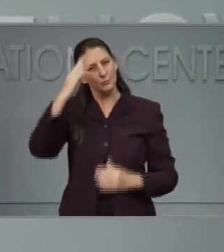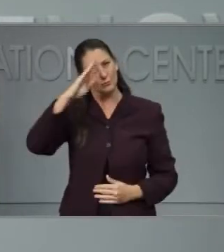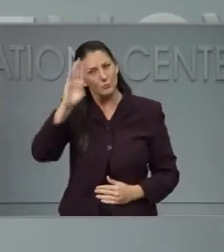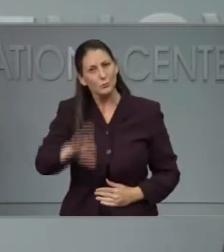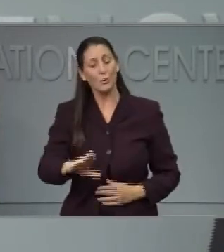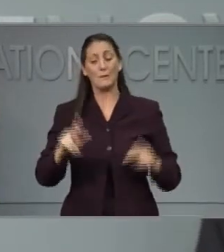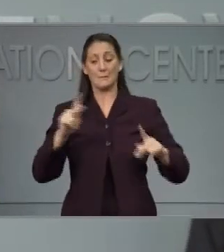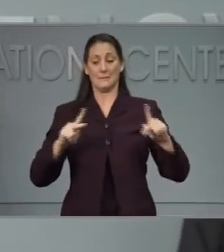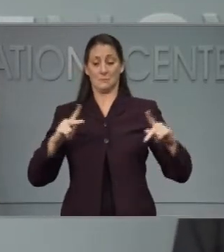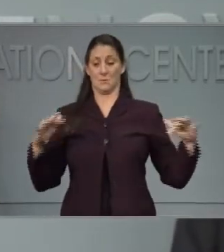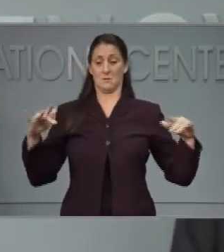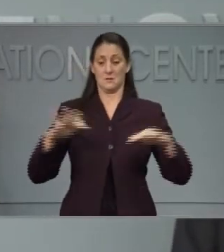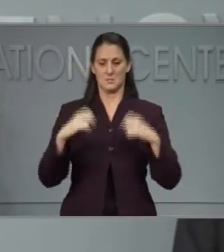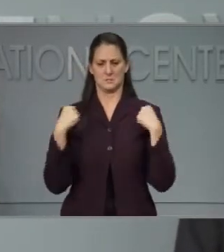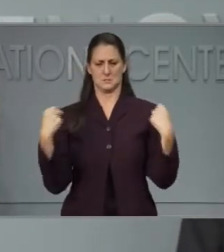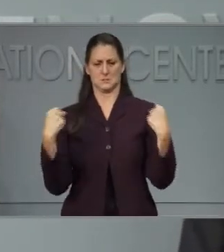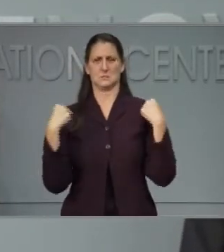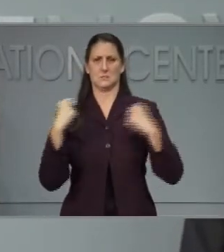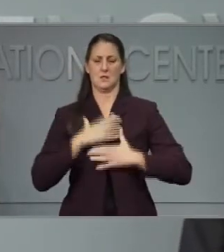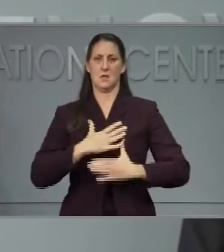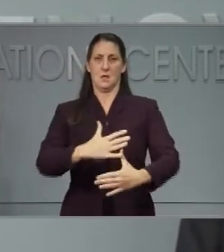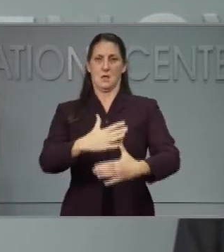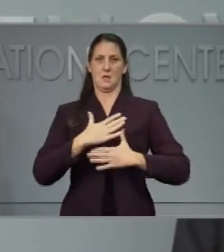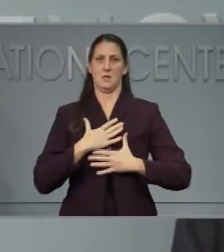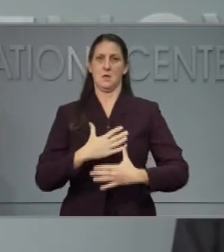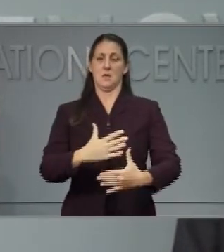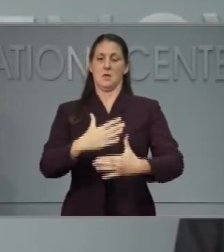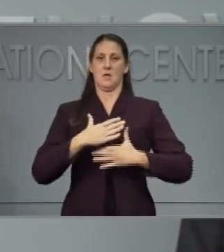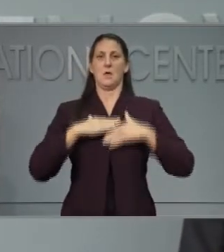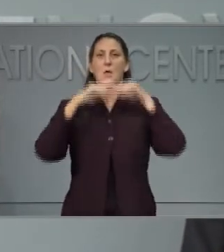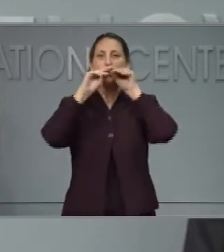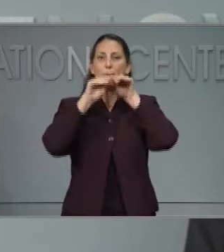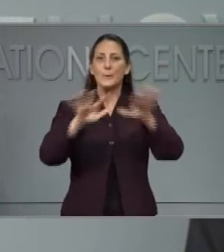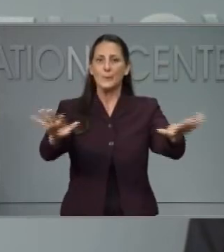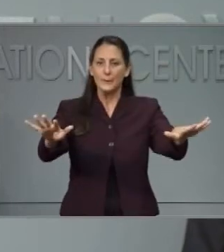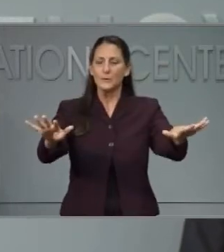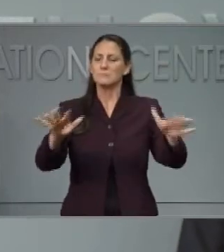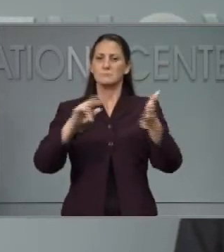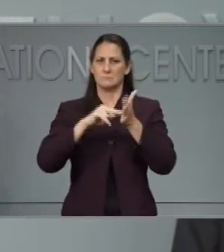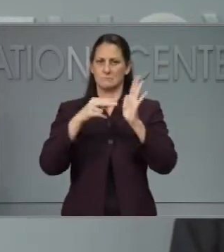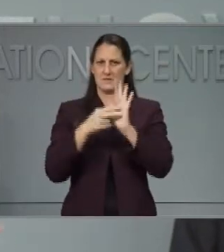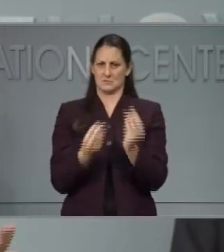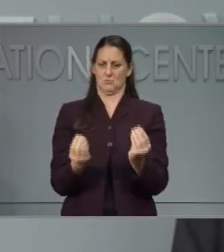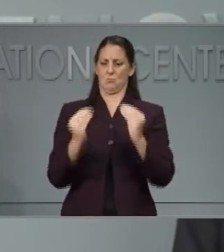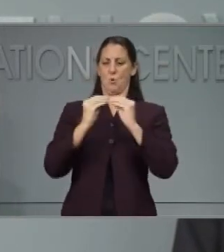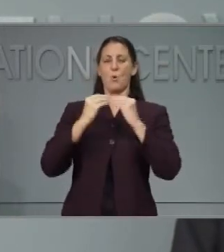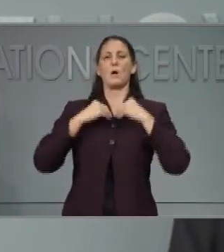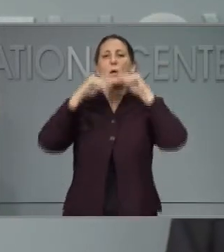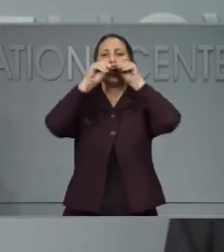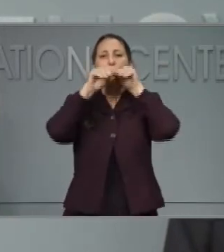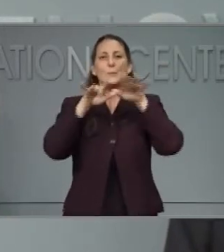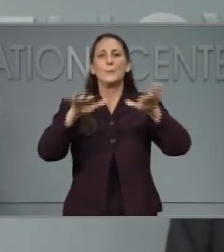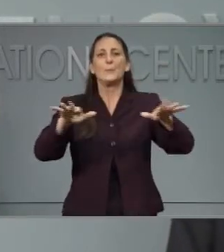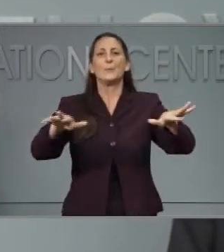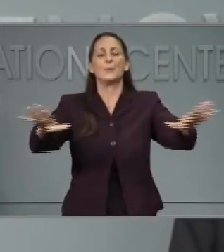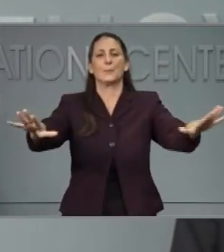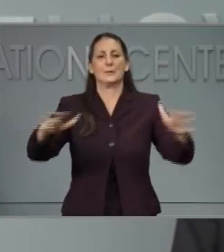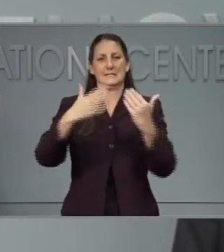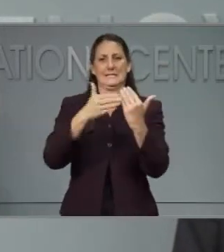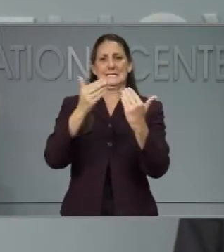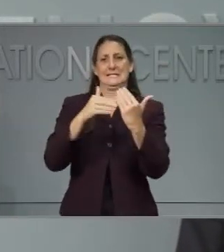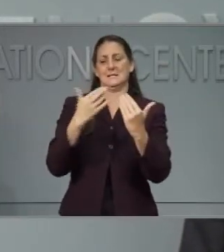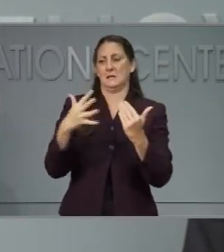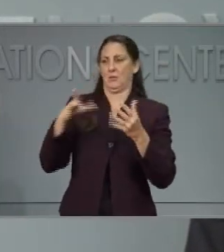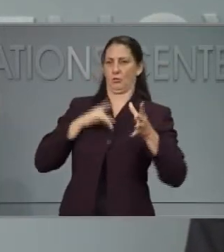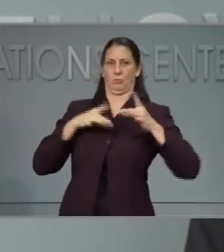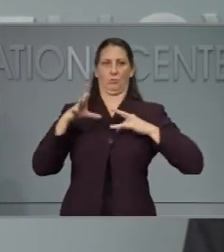heavier and then are thus expelling more viral respiratory droplets, and it's just a higher likelihood